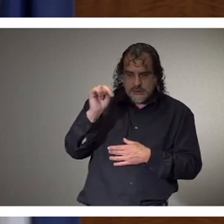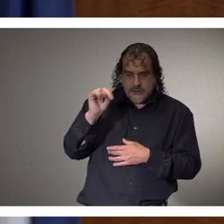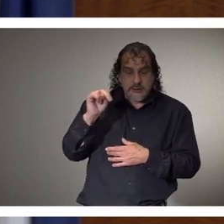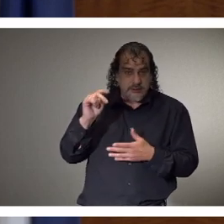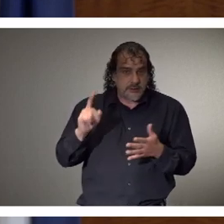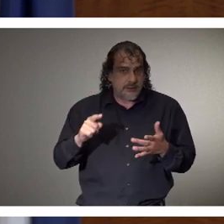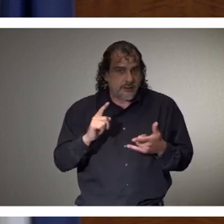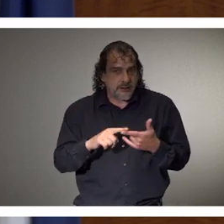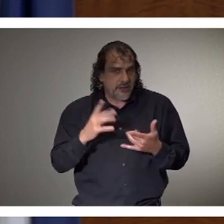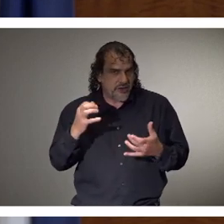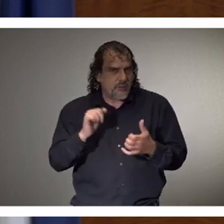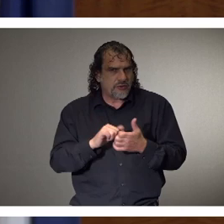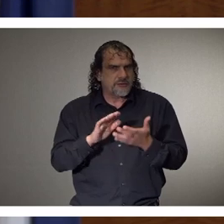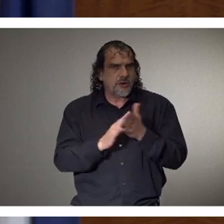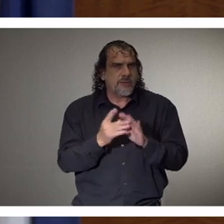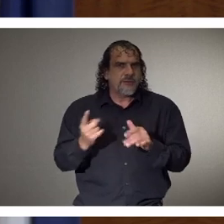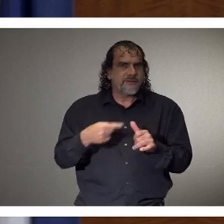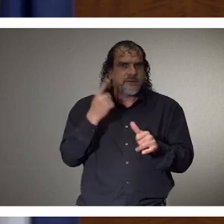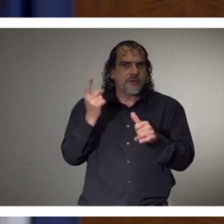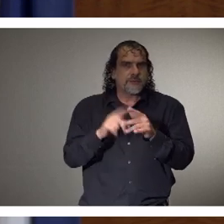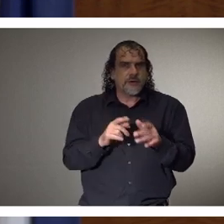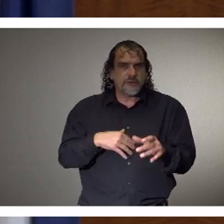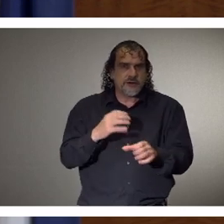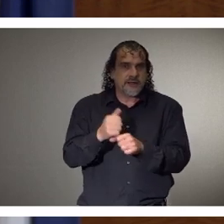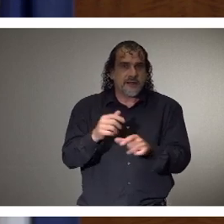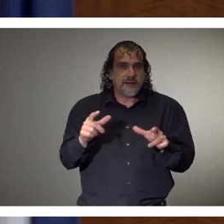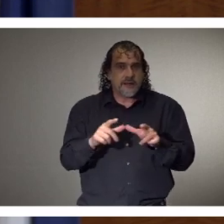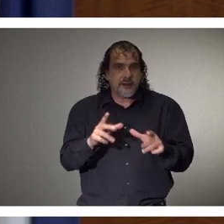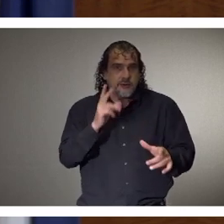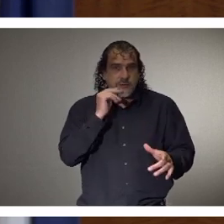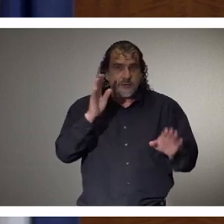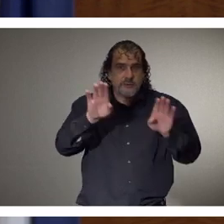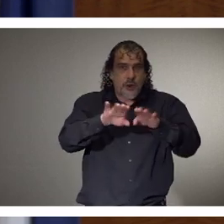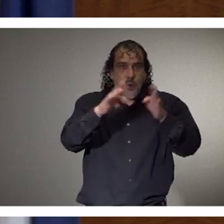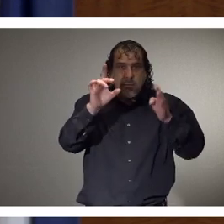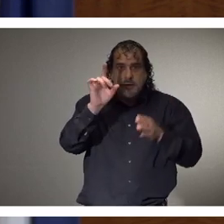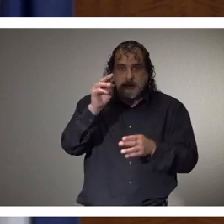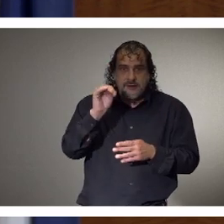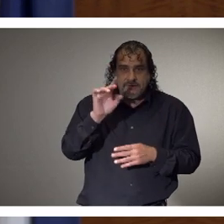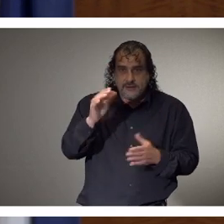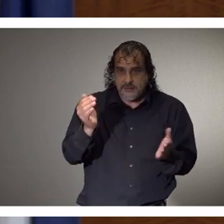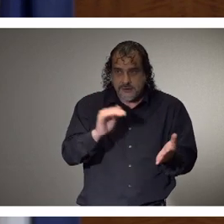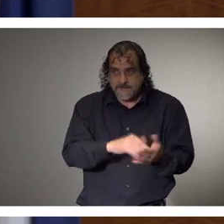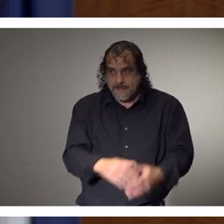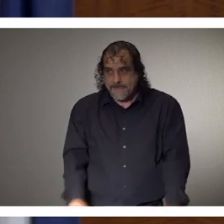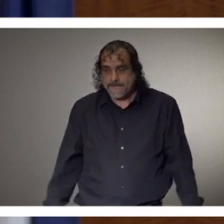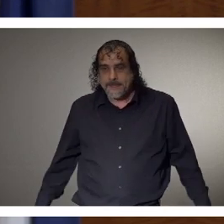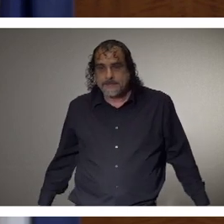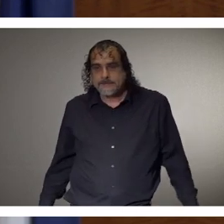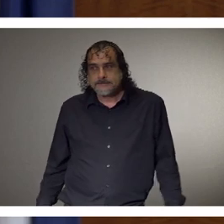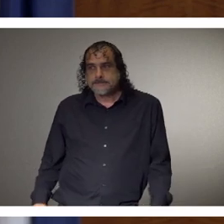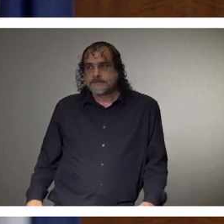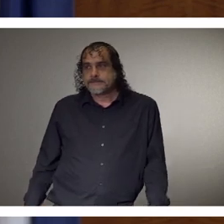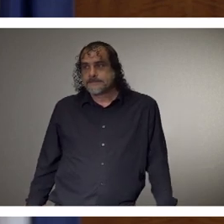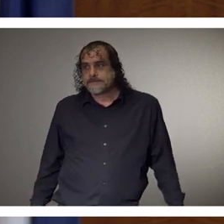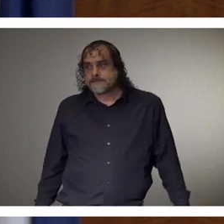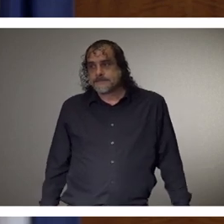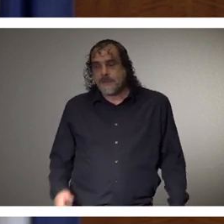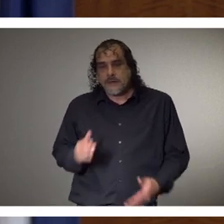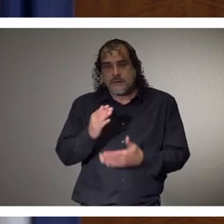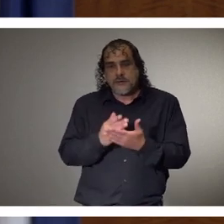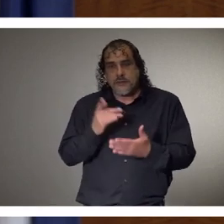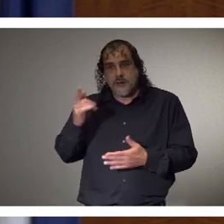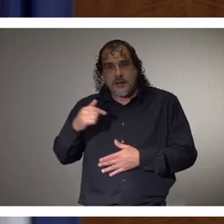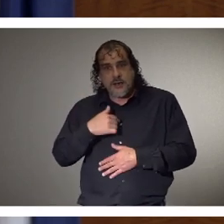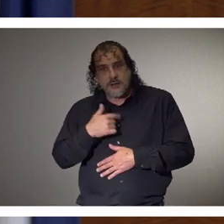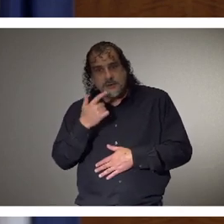He wants to be the first person in line to get that driver's license as soon as the DMV opens back up. Well, there was someone that I mentioned earlier that might get